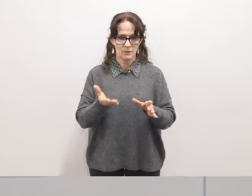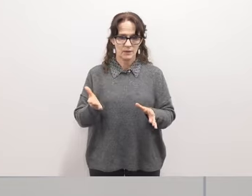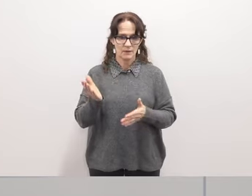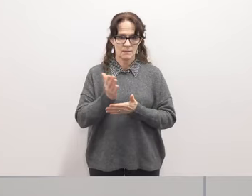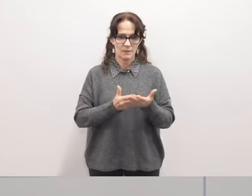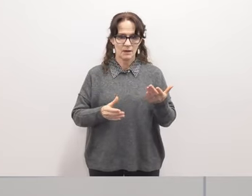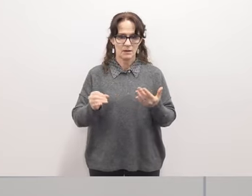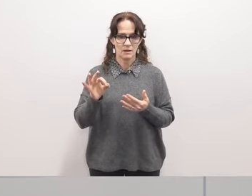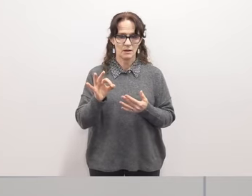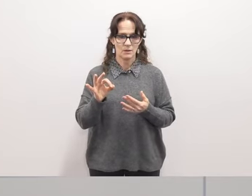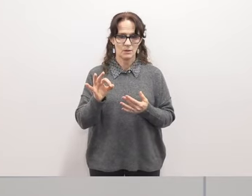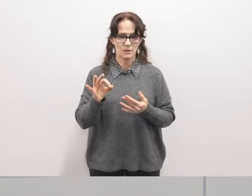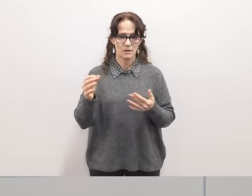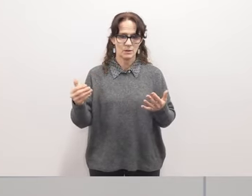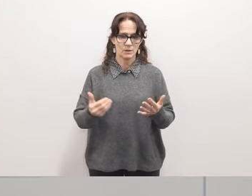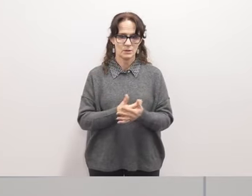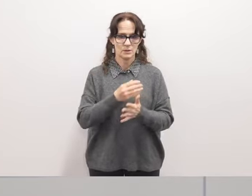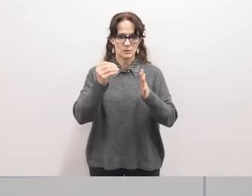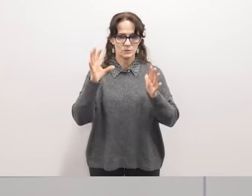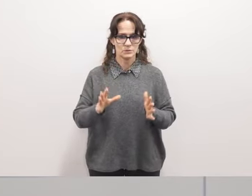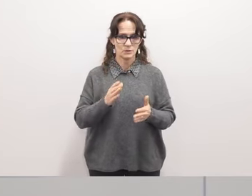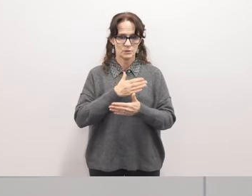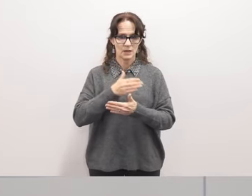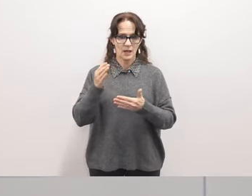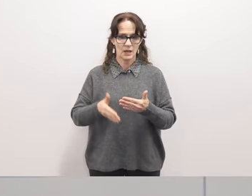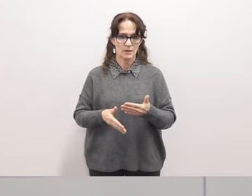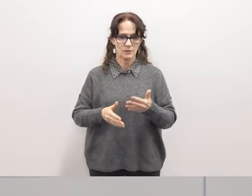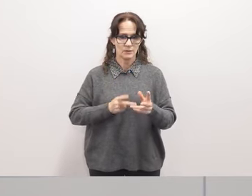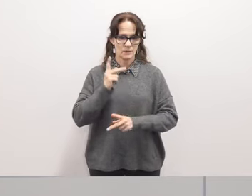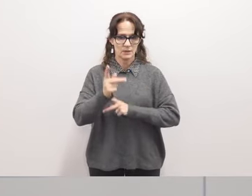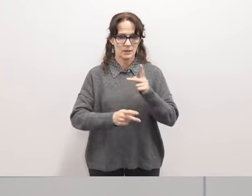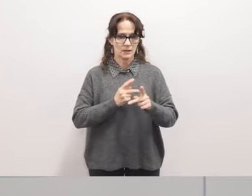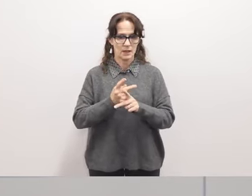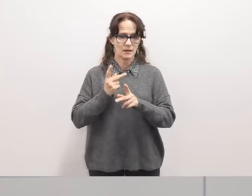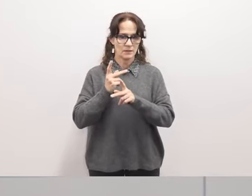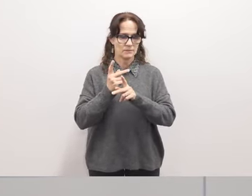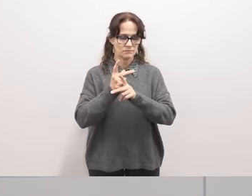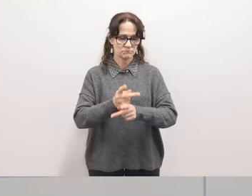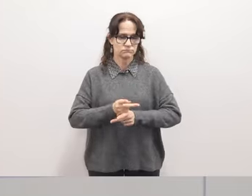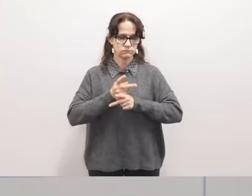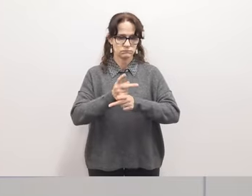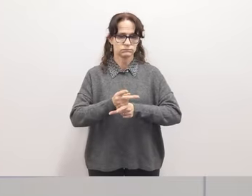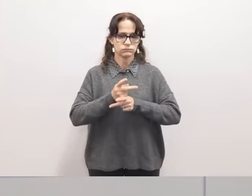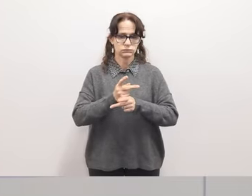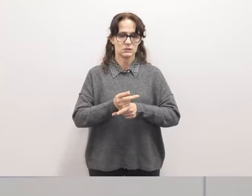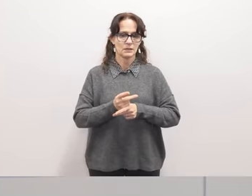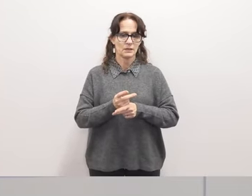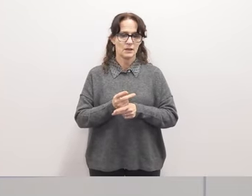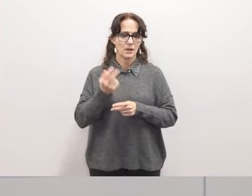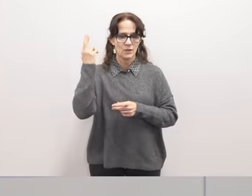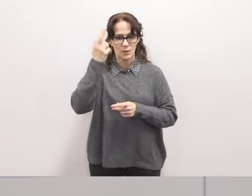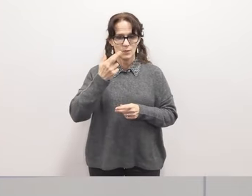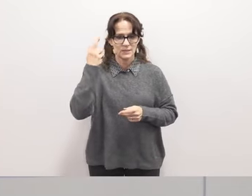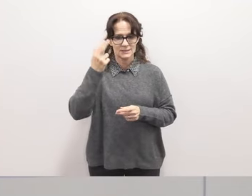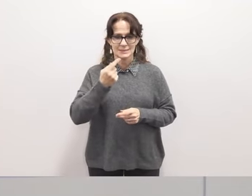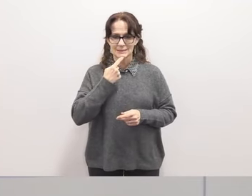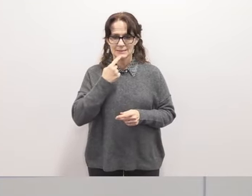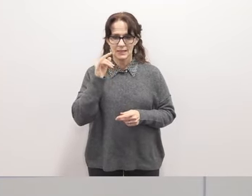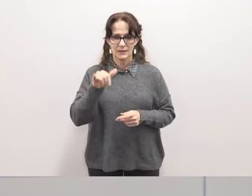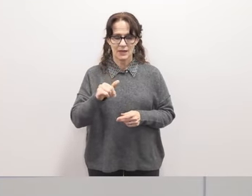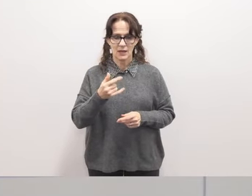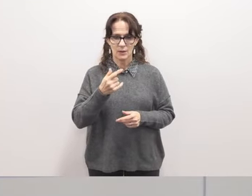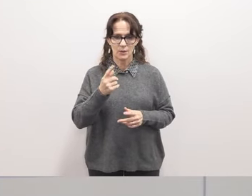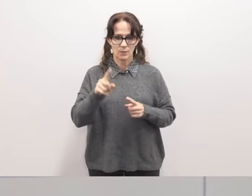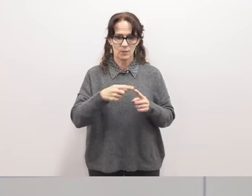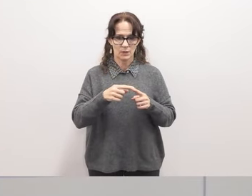part of this new student outcomes form of governance and the reason that i say that is because what we said